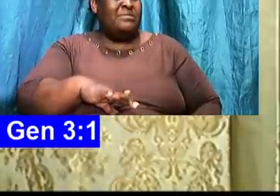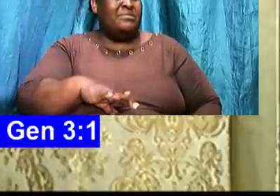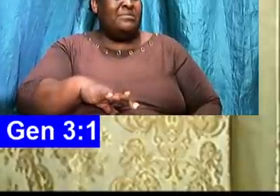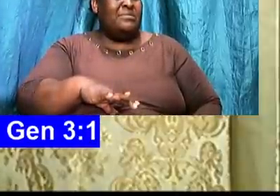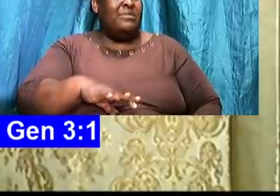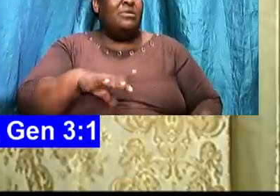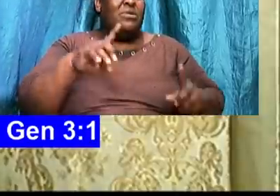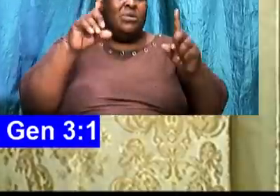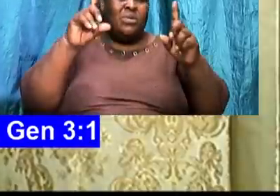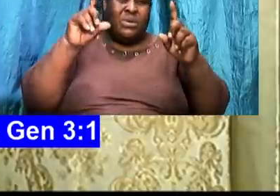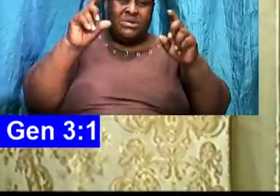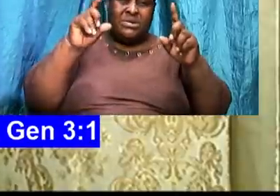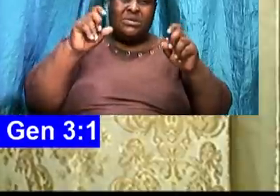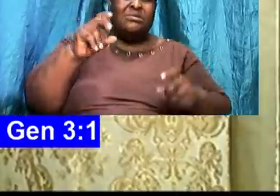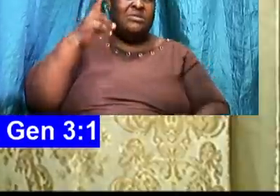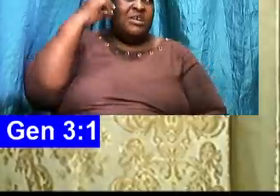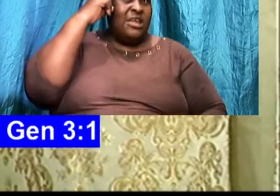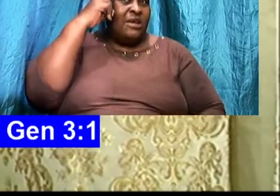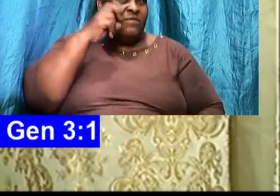And, persons.